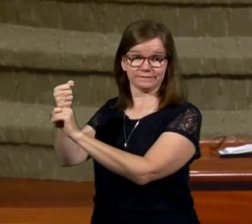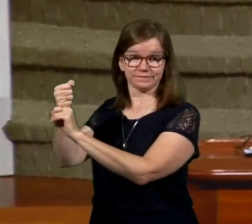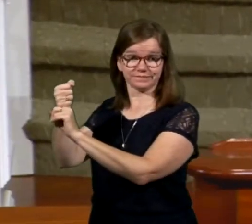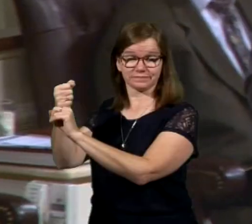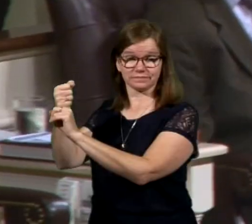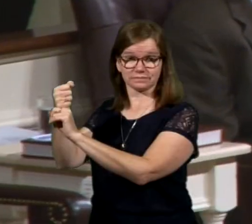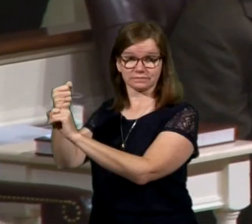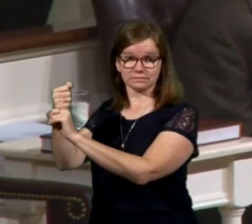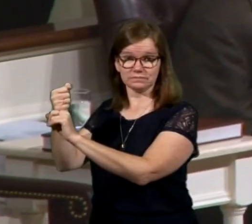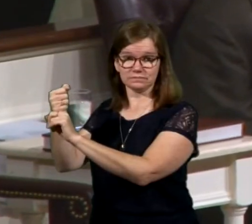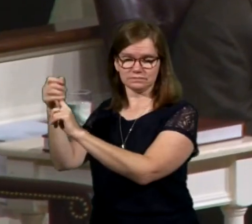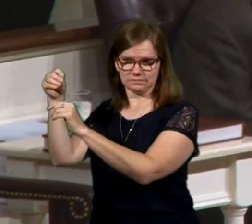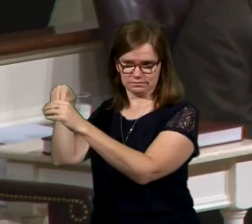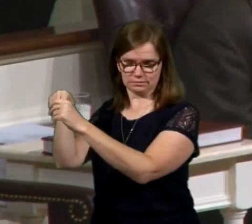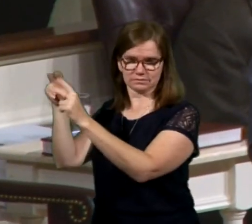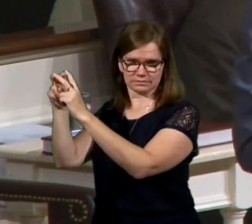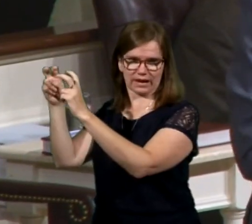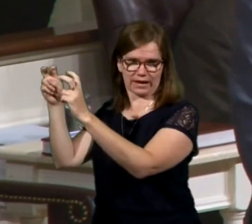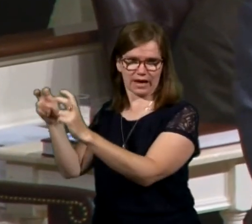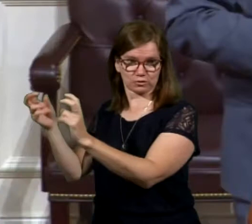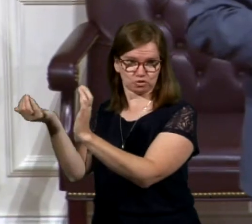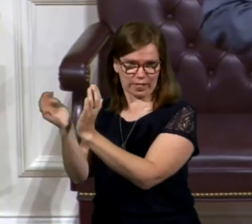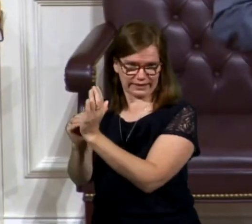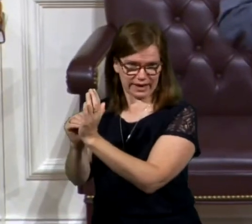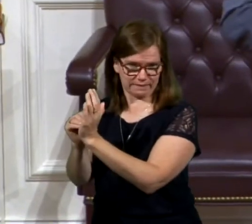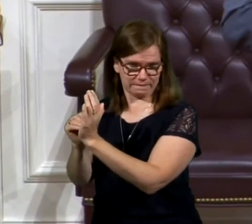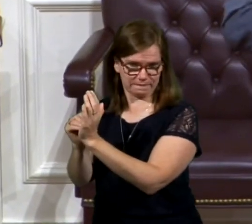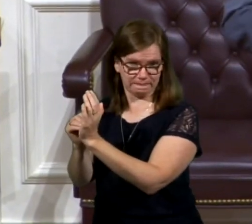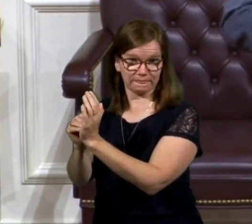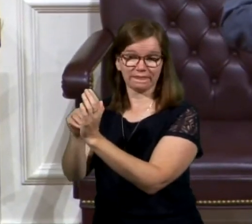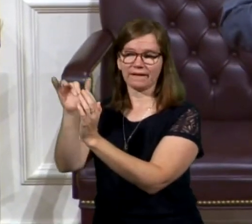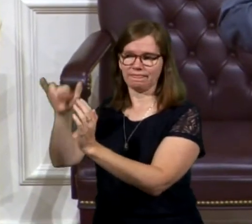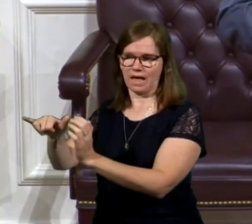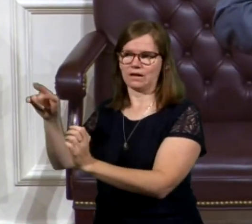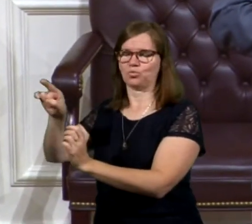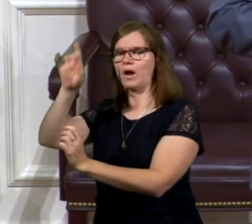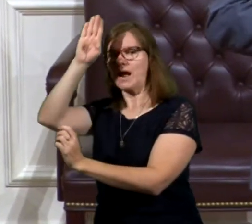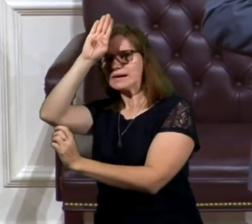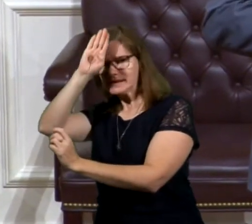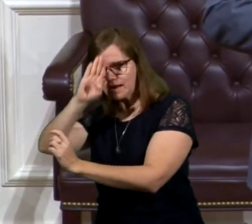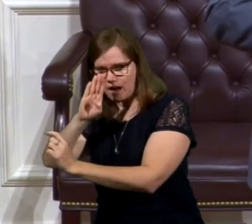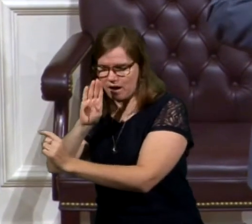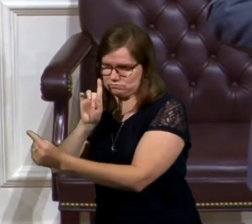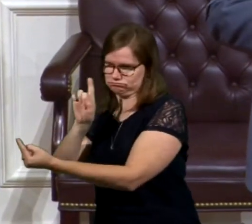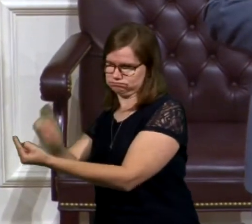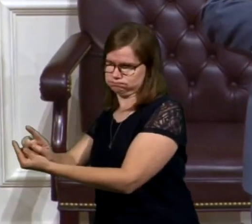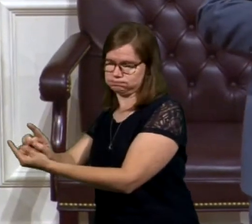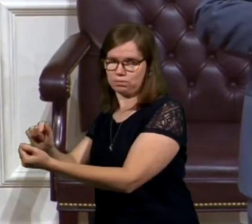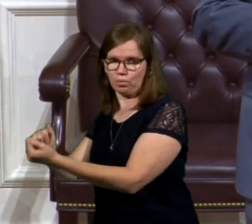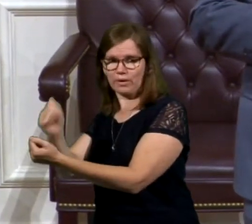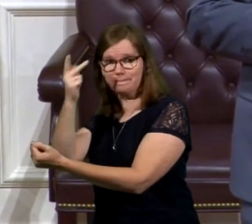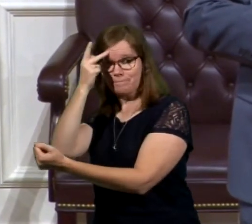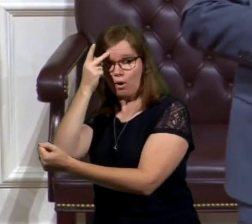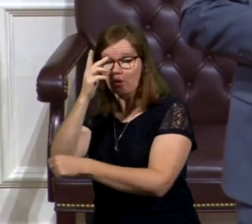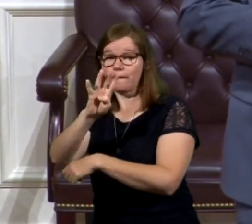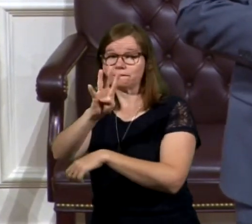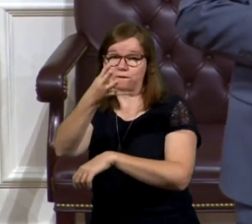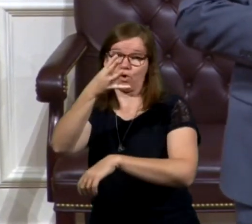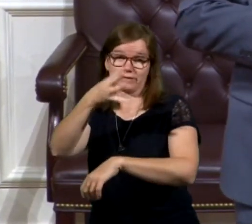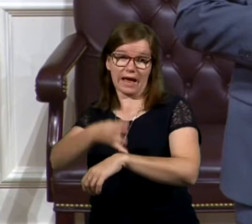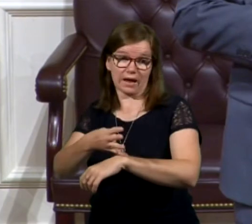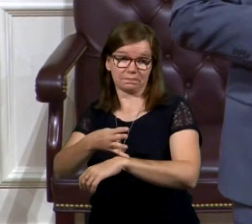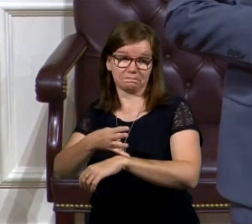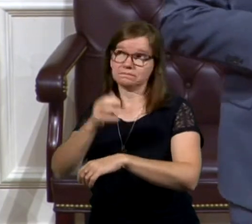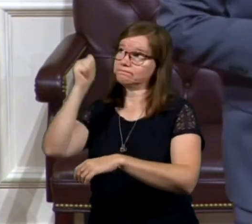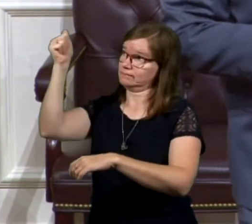to the castle again. This is where God meets with Paul for the fourth time that we know personally.